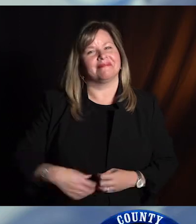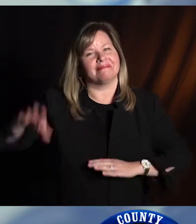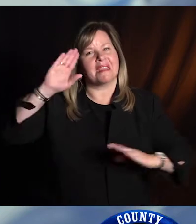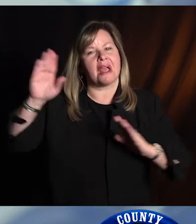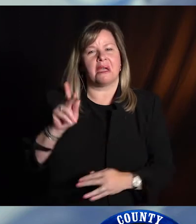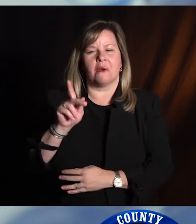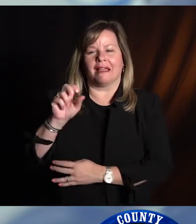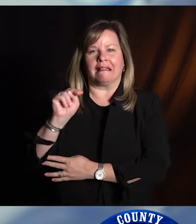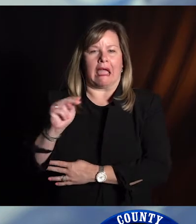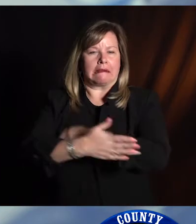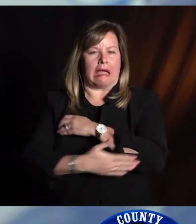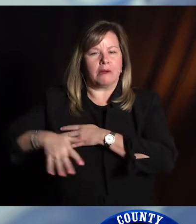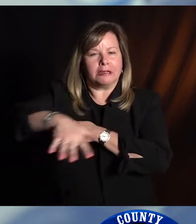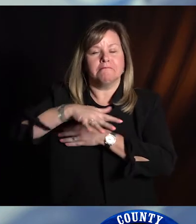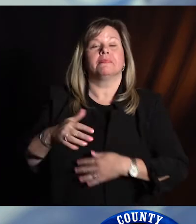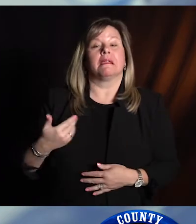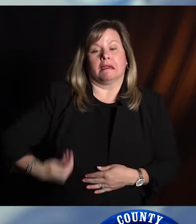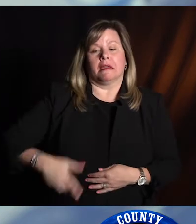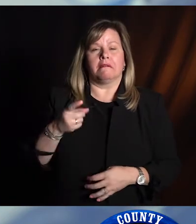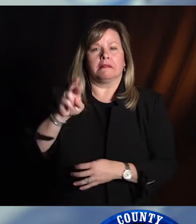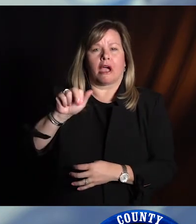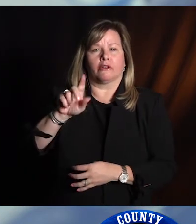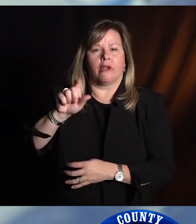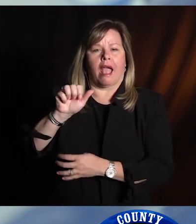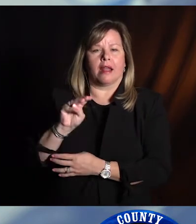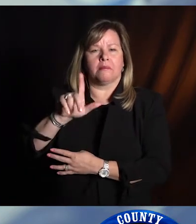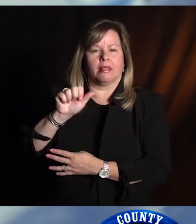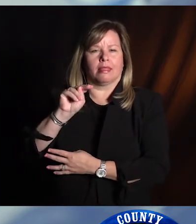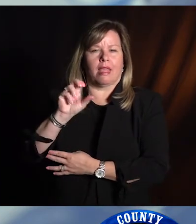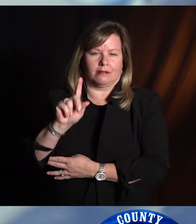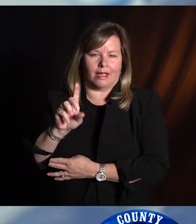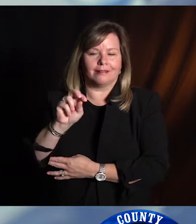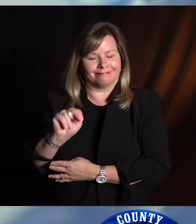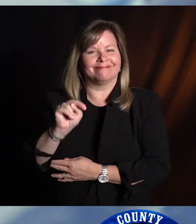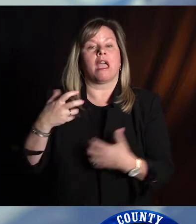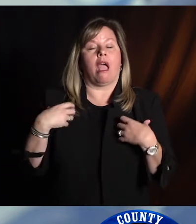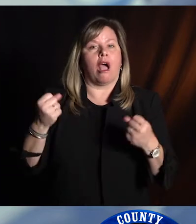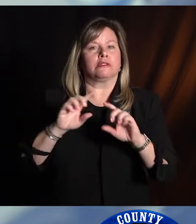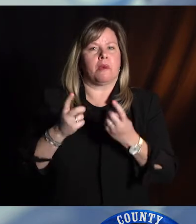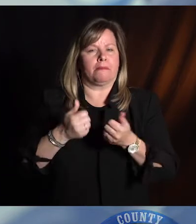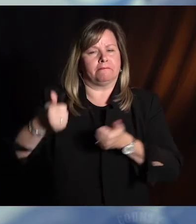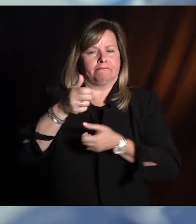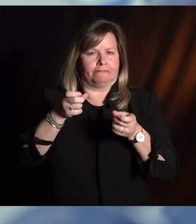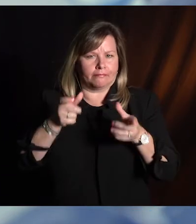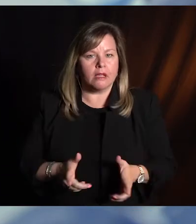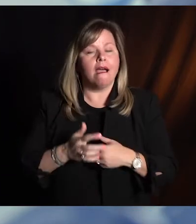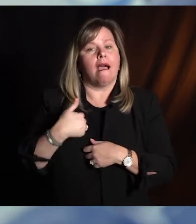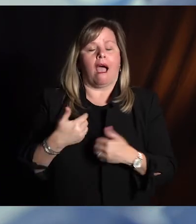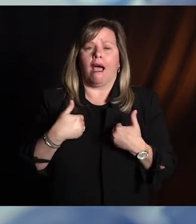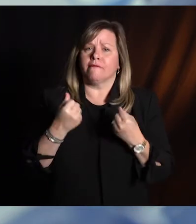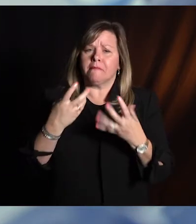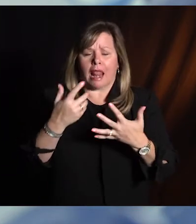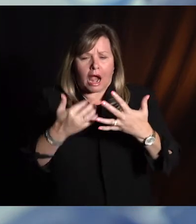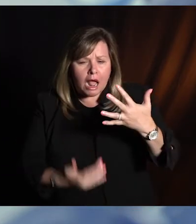Hello Kent County. I'm Dr. Adam London, Director of the Kent County Health Department. Today I have a number of questions that Steve Kelso and Lori Latham from